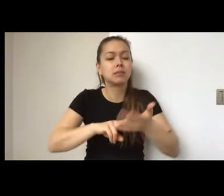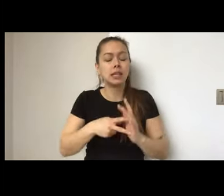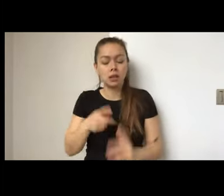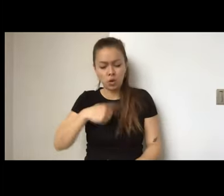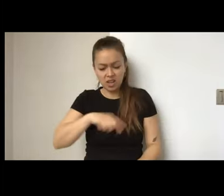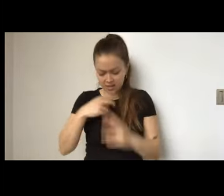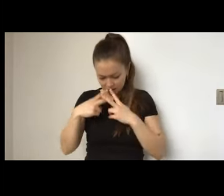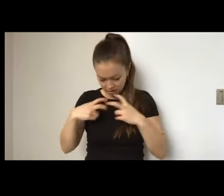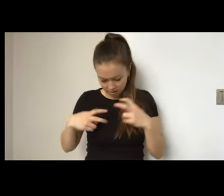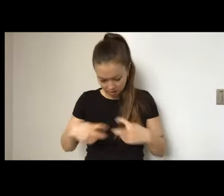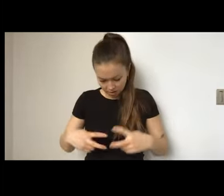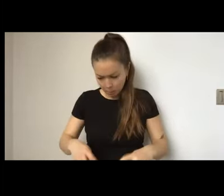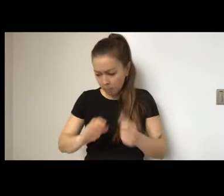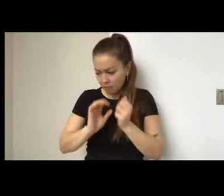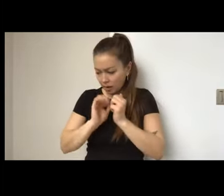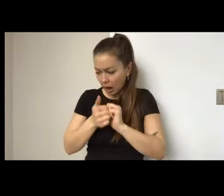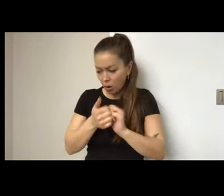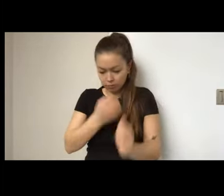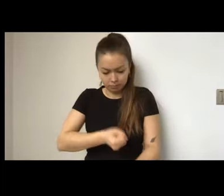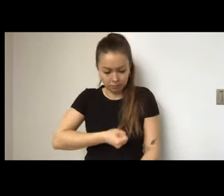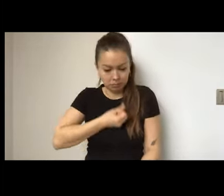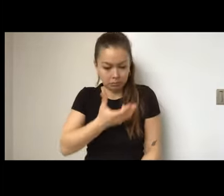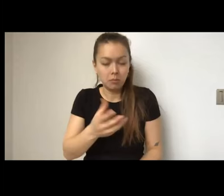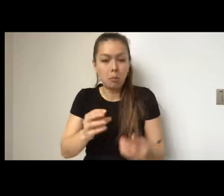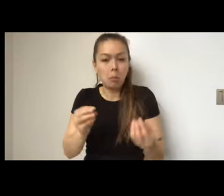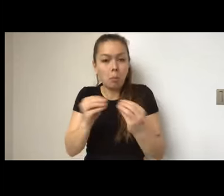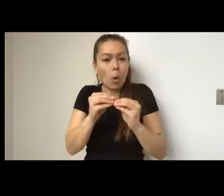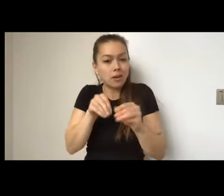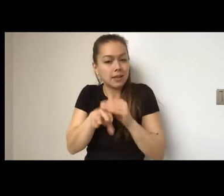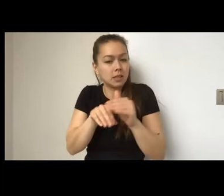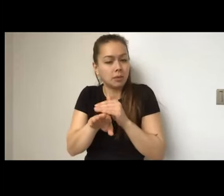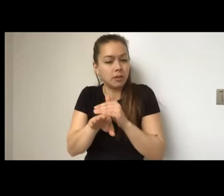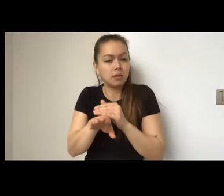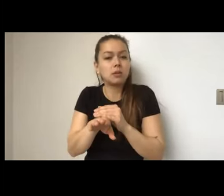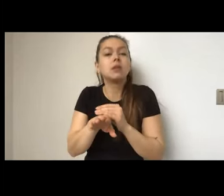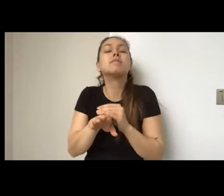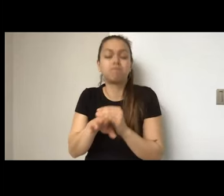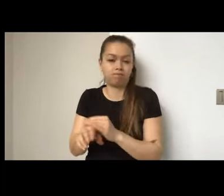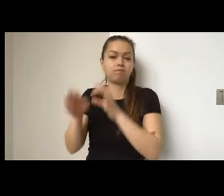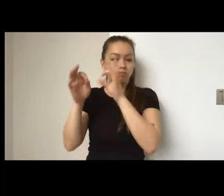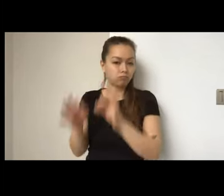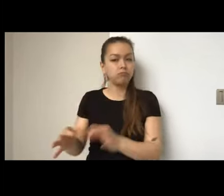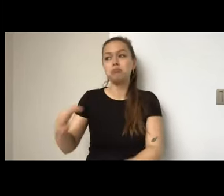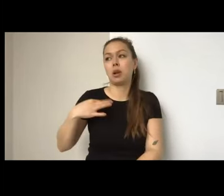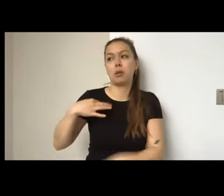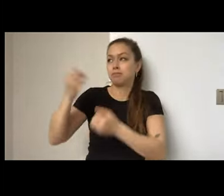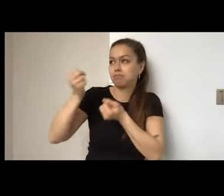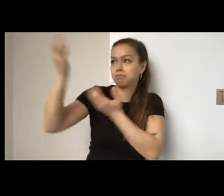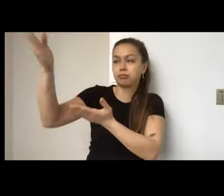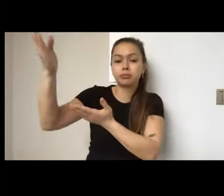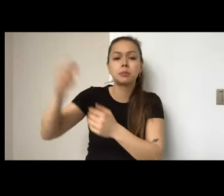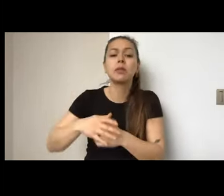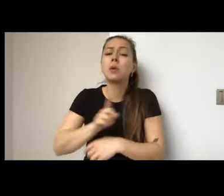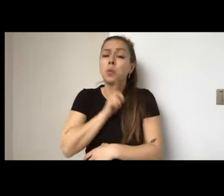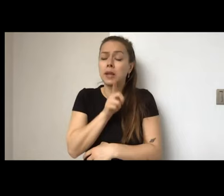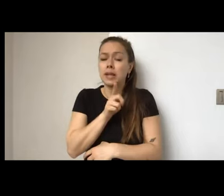how do we make storytelling more accessible? And that's when we decided to kind of put forth this application and grant and it, it revolved around two